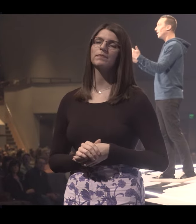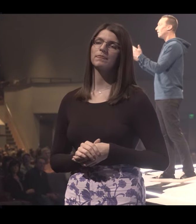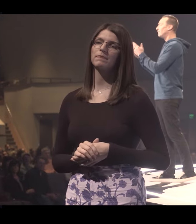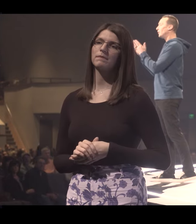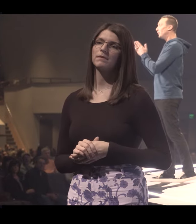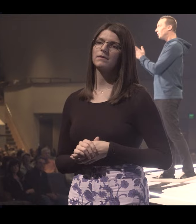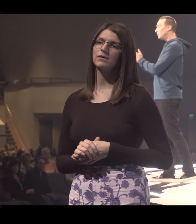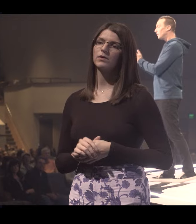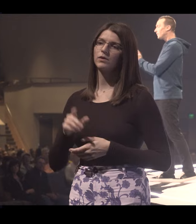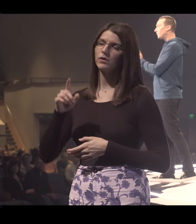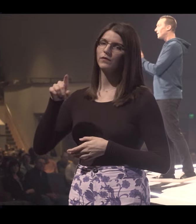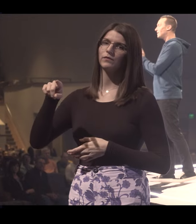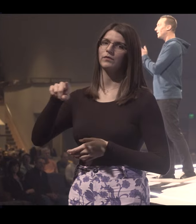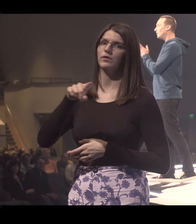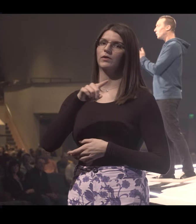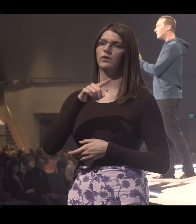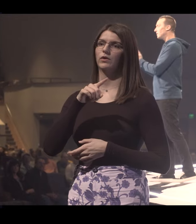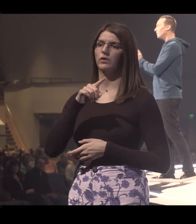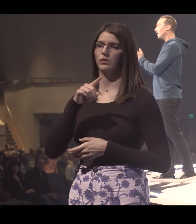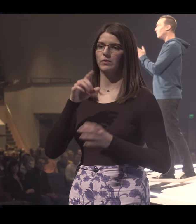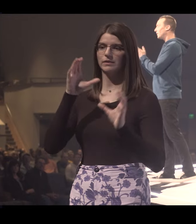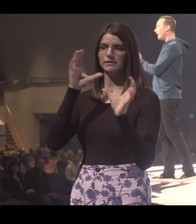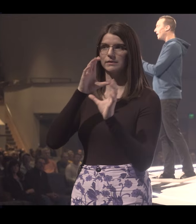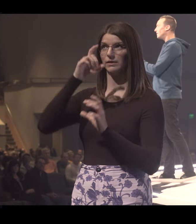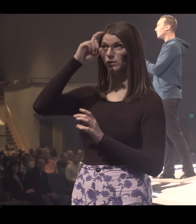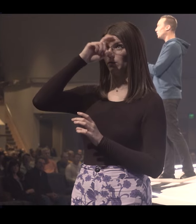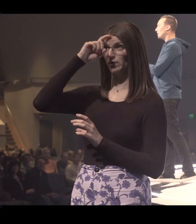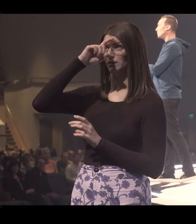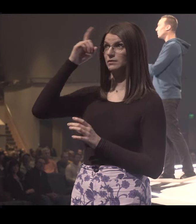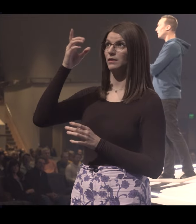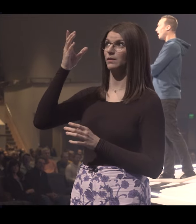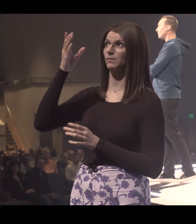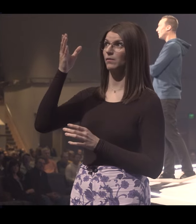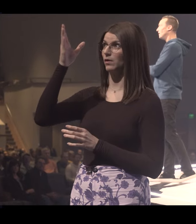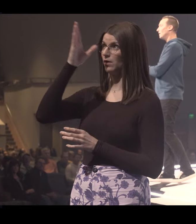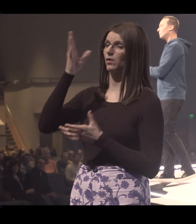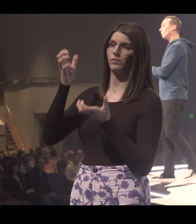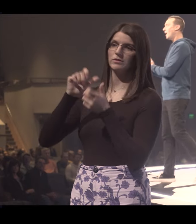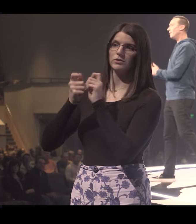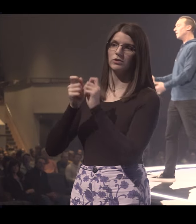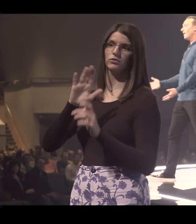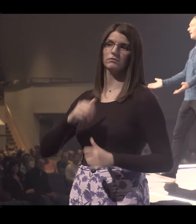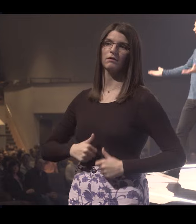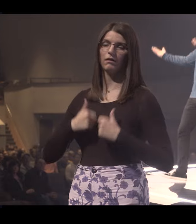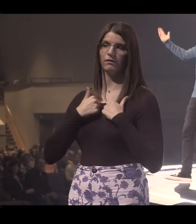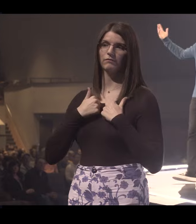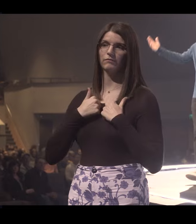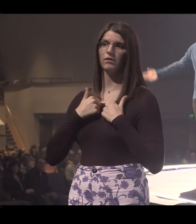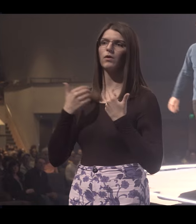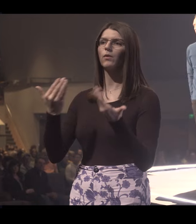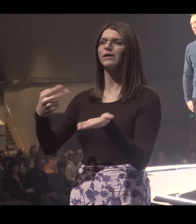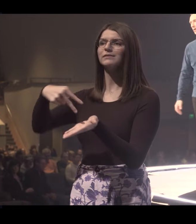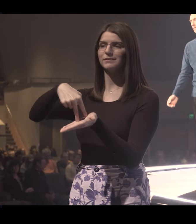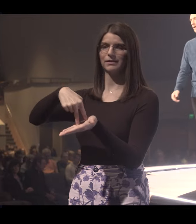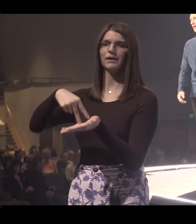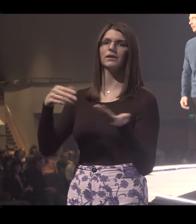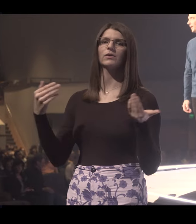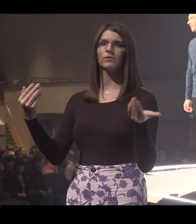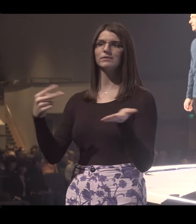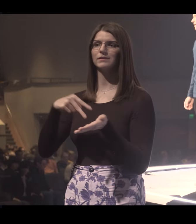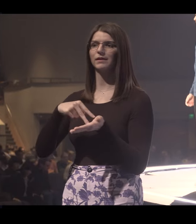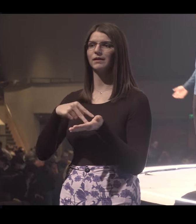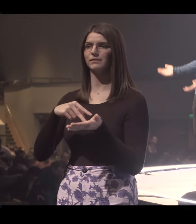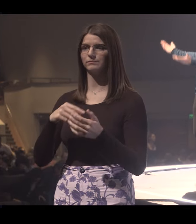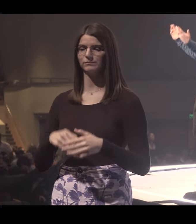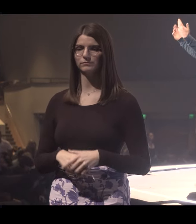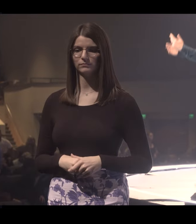excuse for you seeking wisdom and for God to change your life. So I want to invite us all to stand to our feet